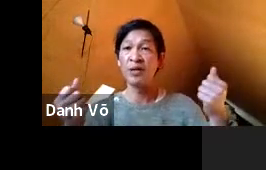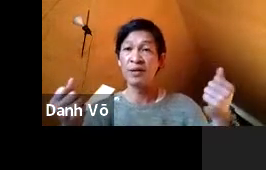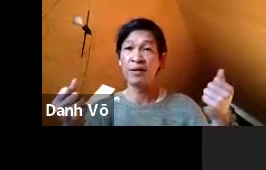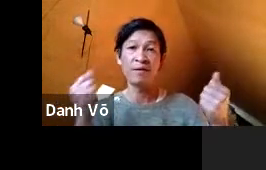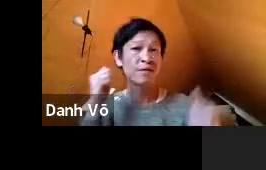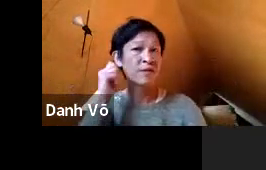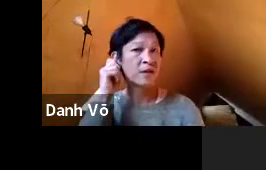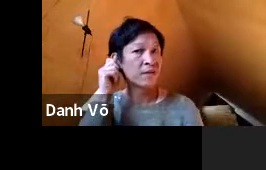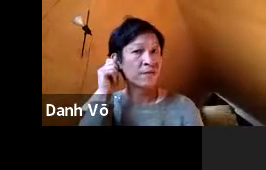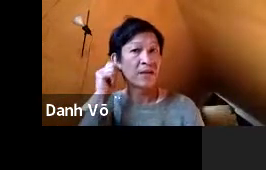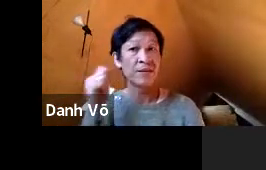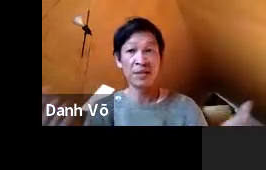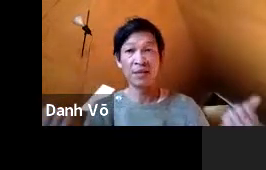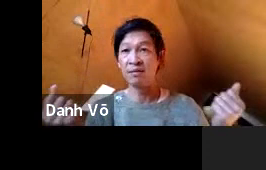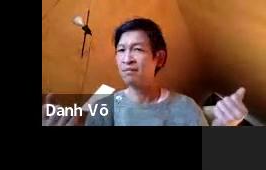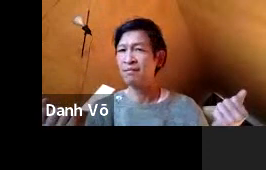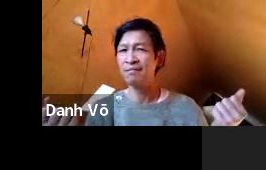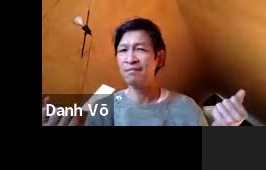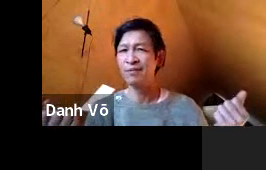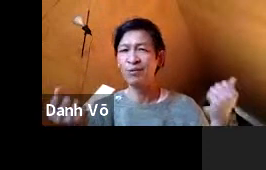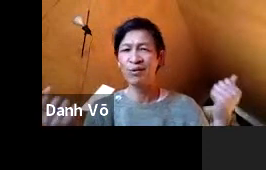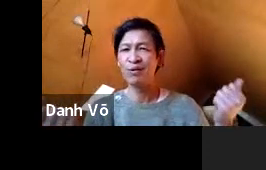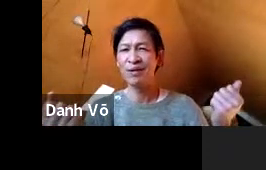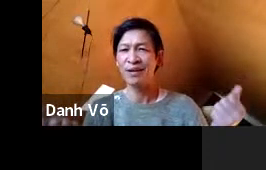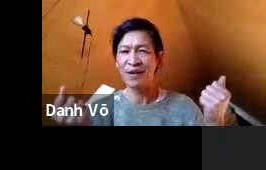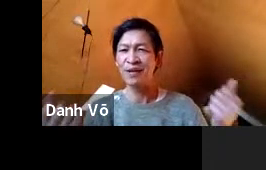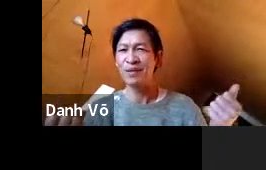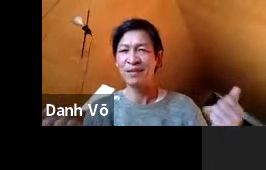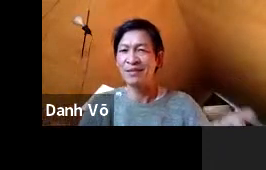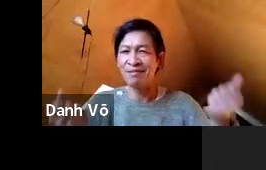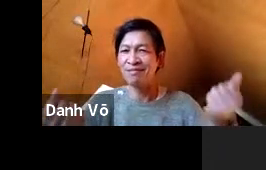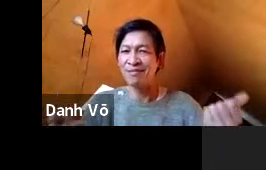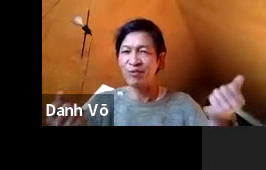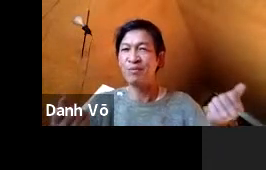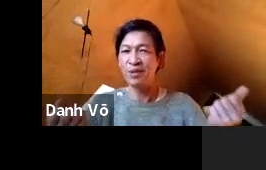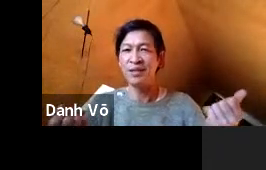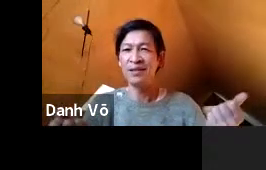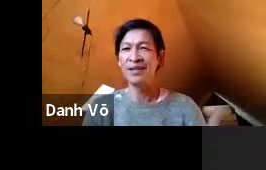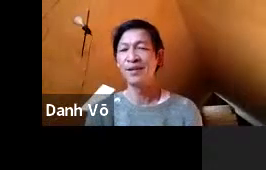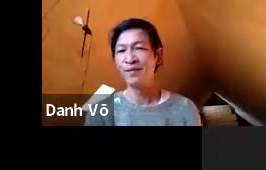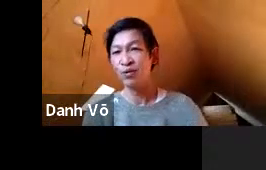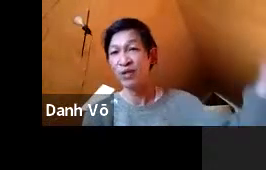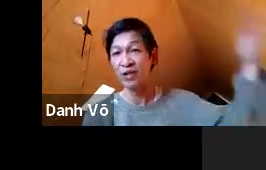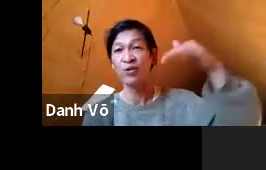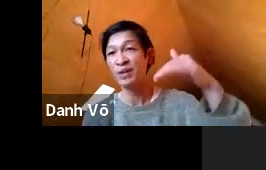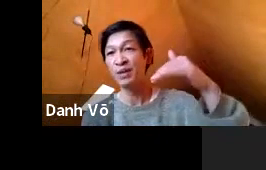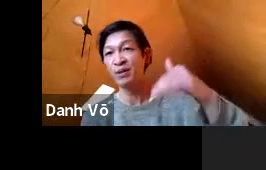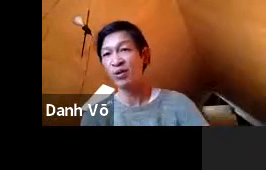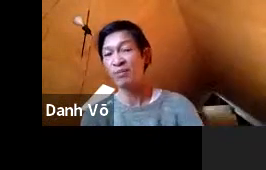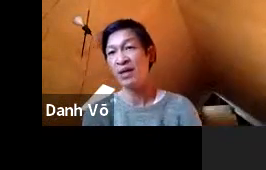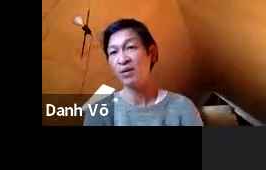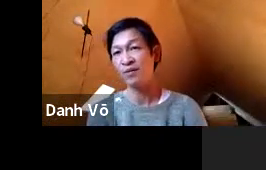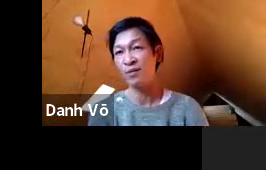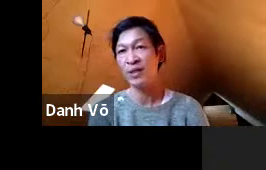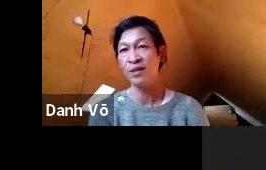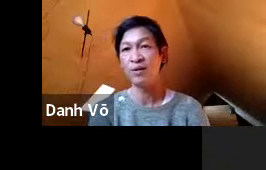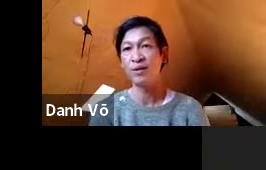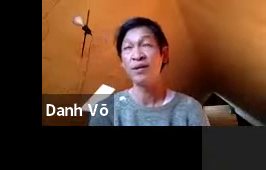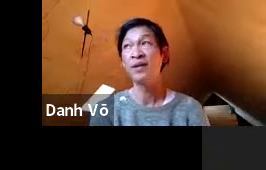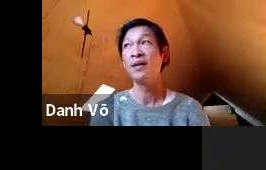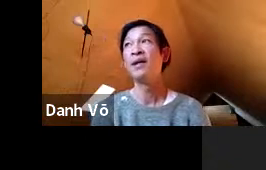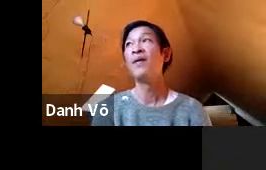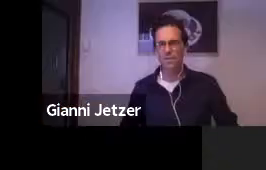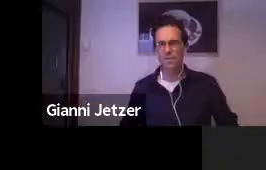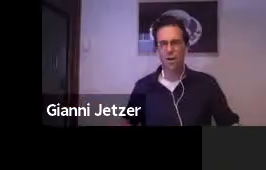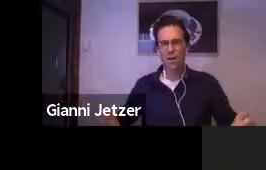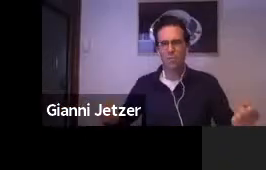trampoline of a fireman, what do we call it? Like fireman trampoline to rescue people jumping out of the window.